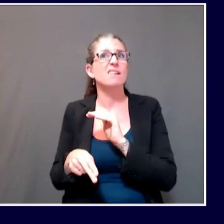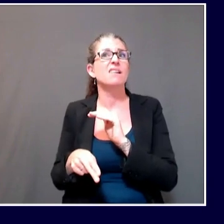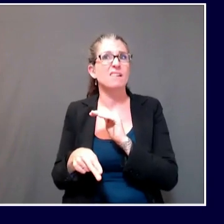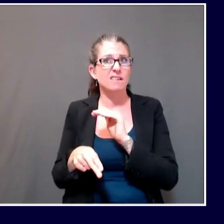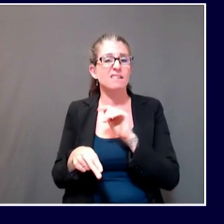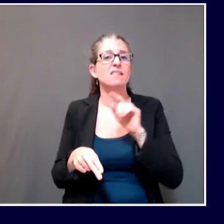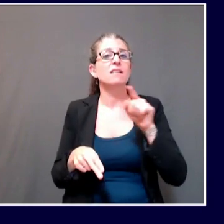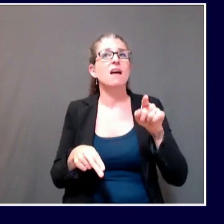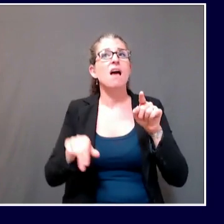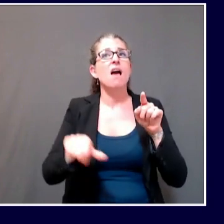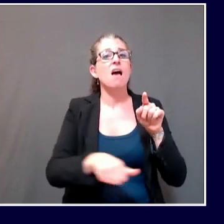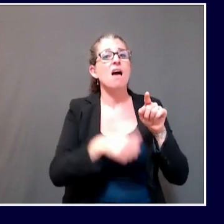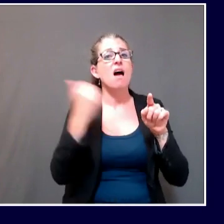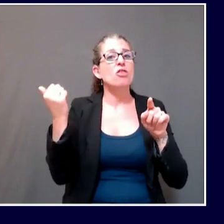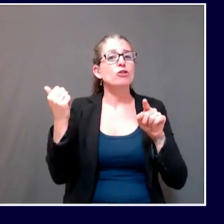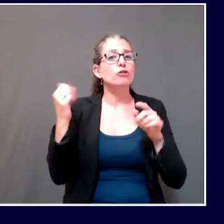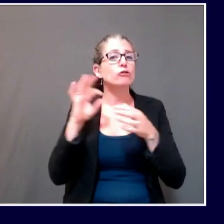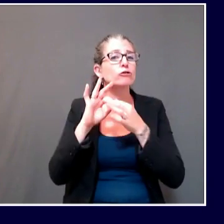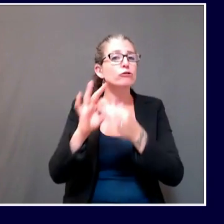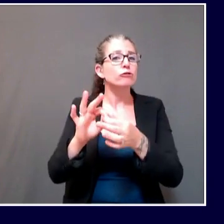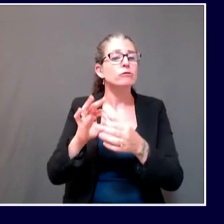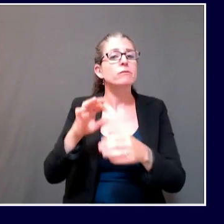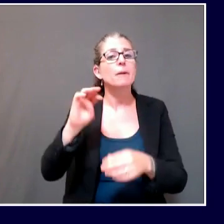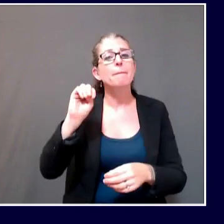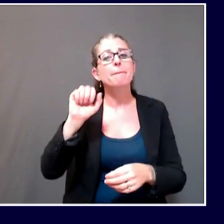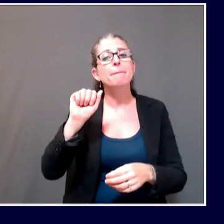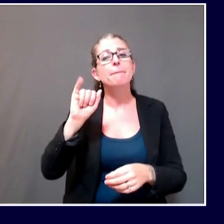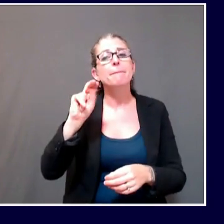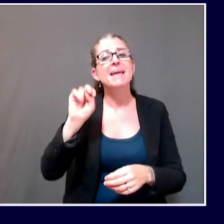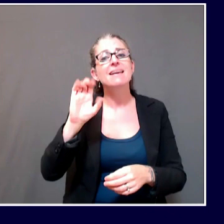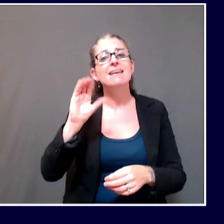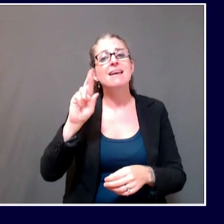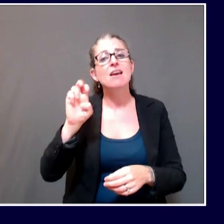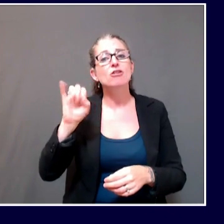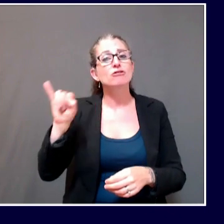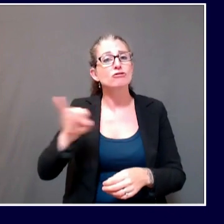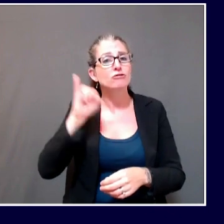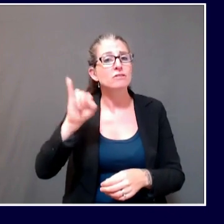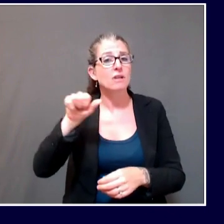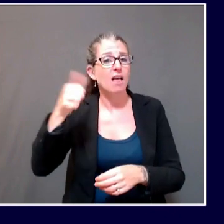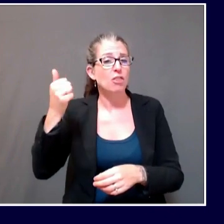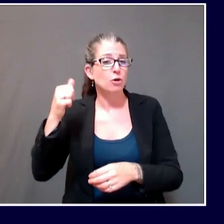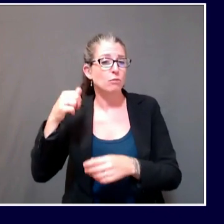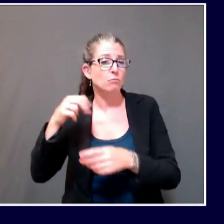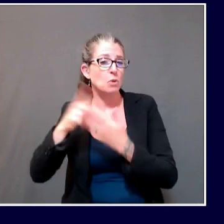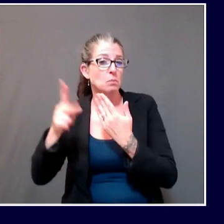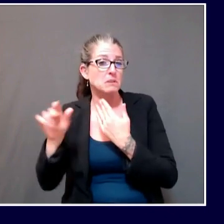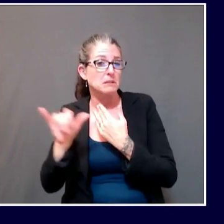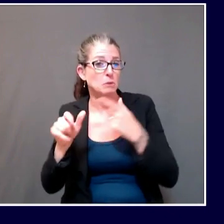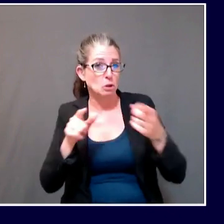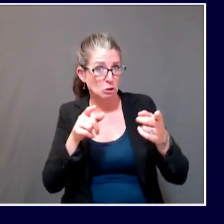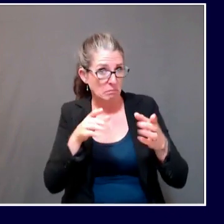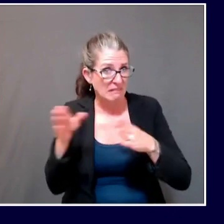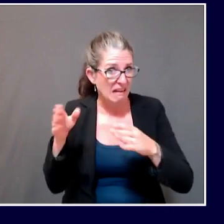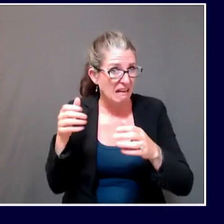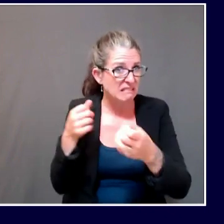Health care programs is a pretty big term, a very broad term. Right now, during the congressional